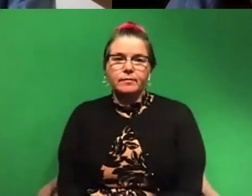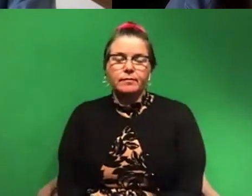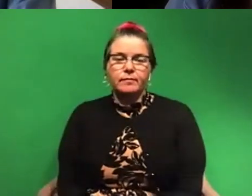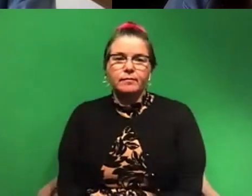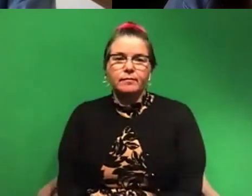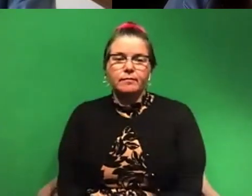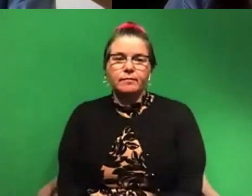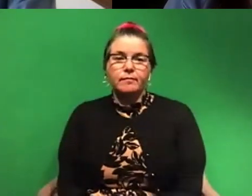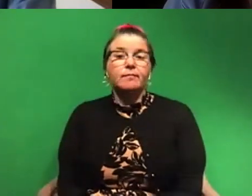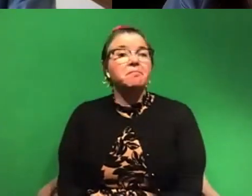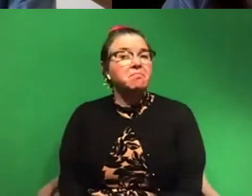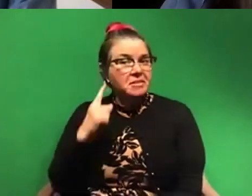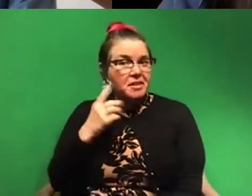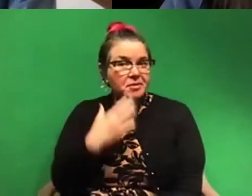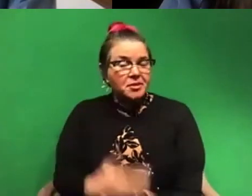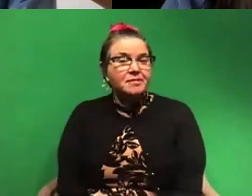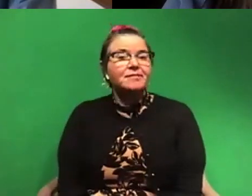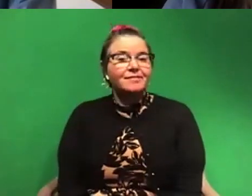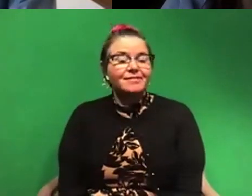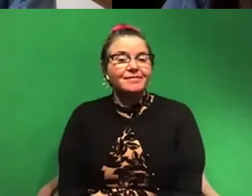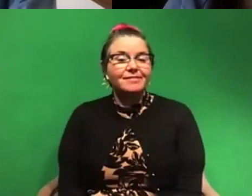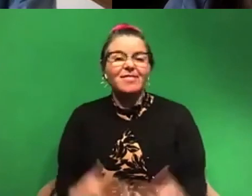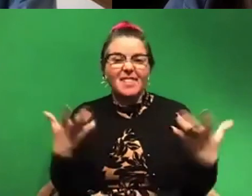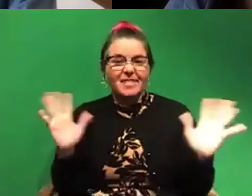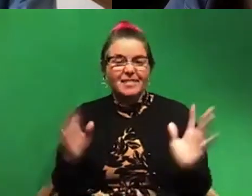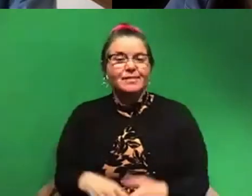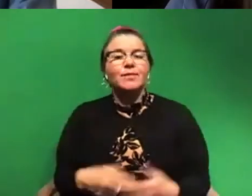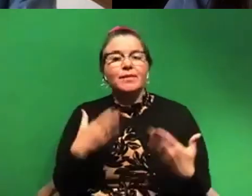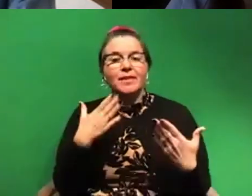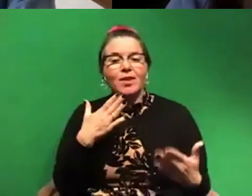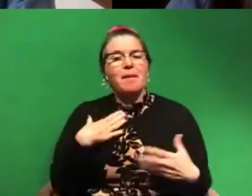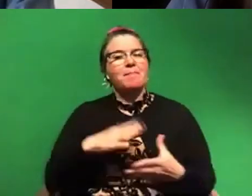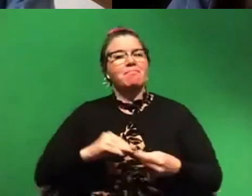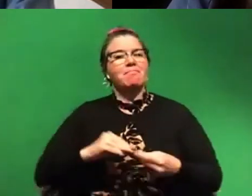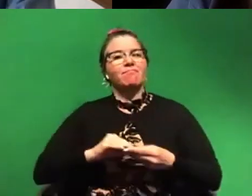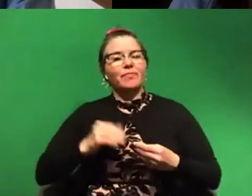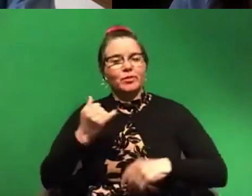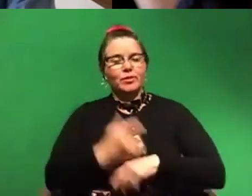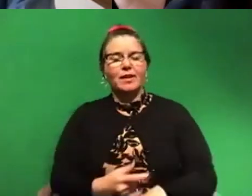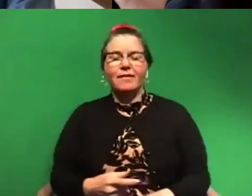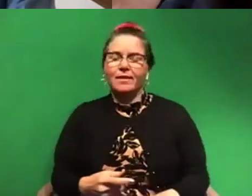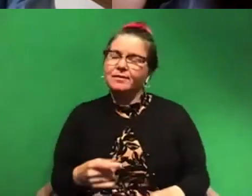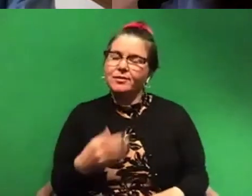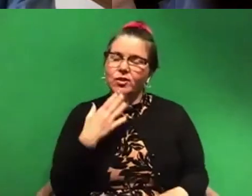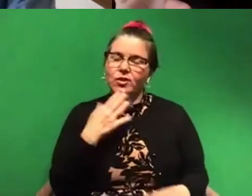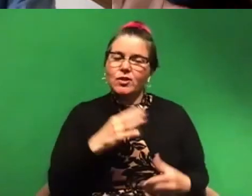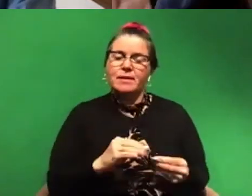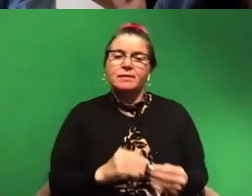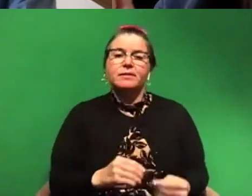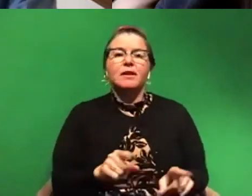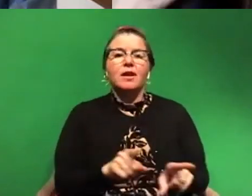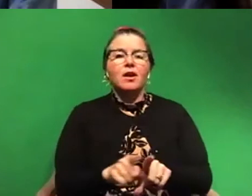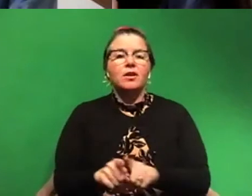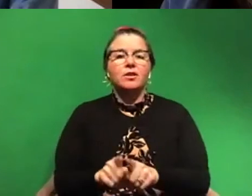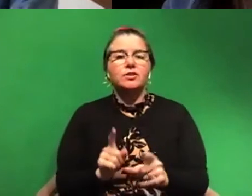That sounds good. All right. Well, thank you. Thank you so much. That sounds like a solid message. I mean, it also, um, fits neatly